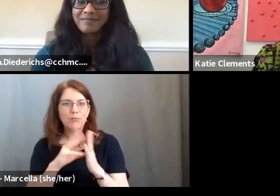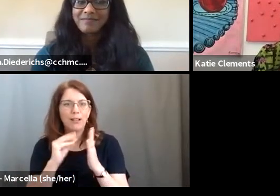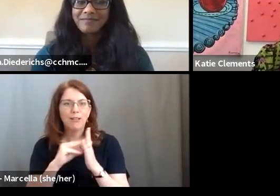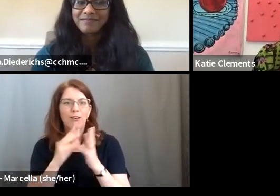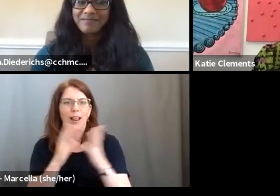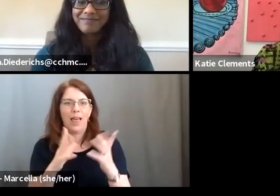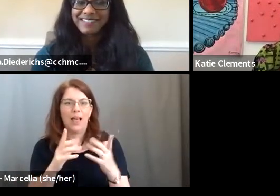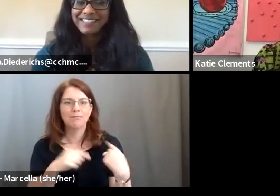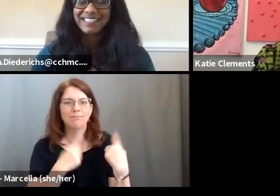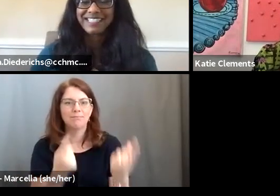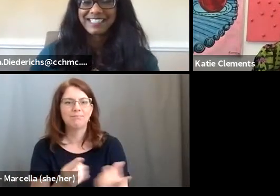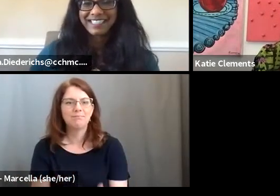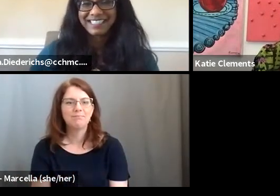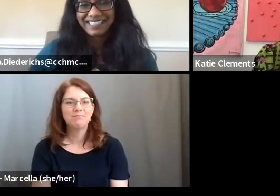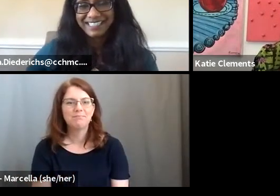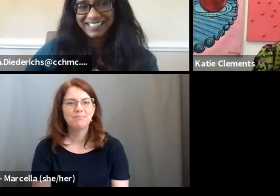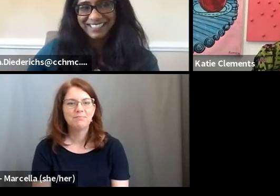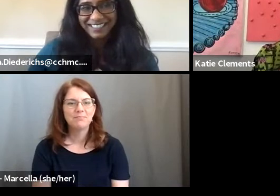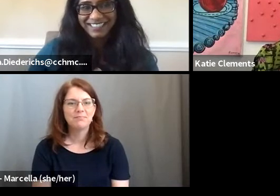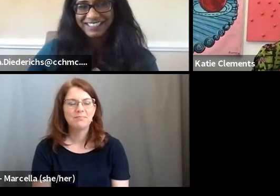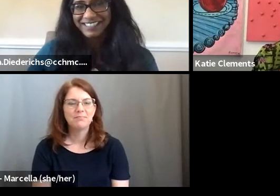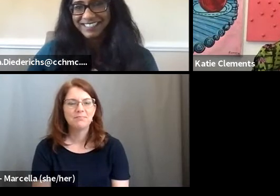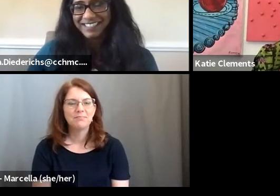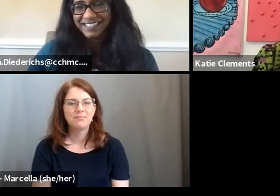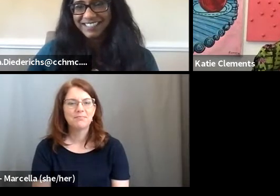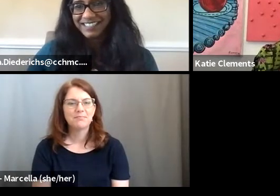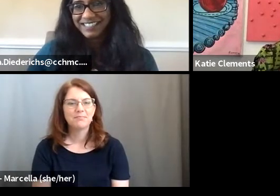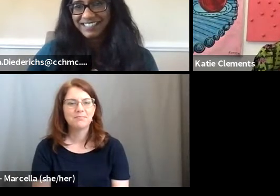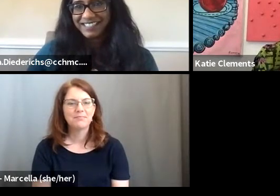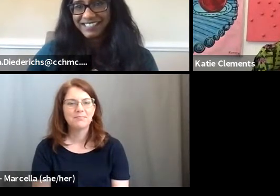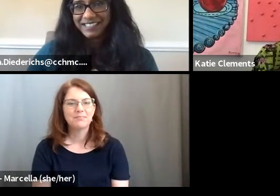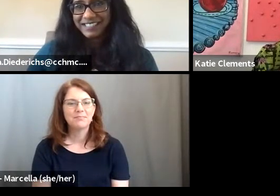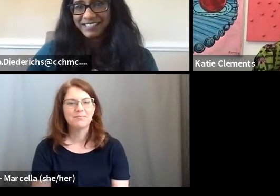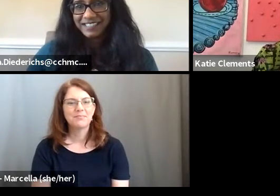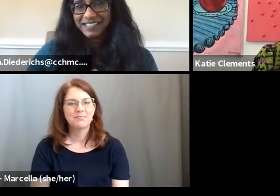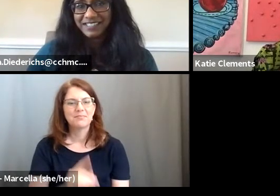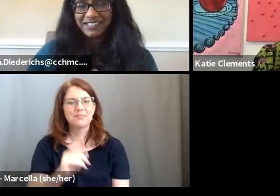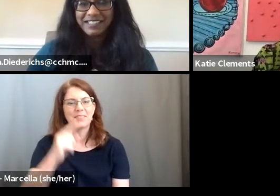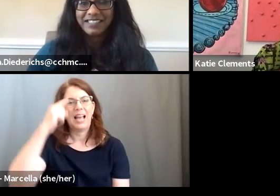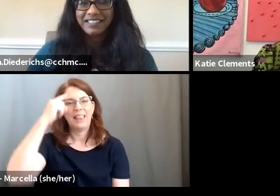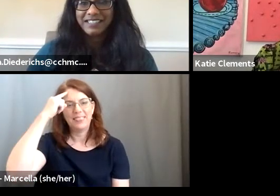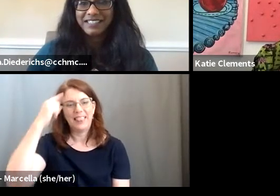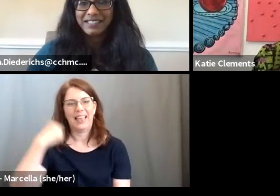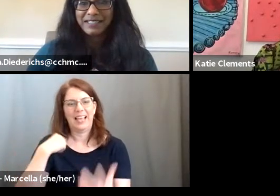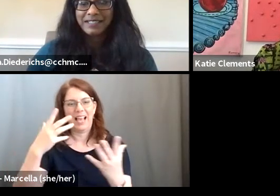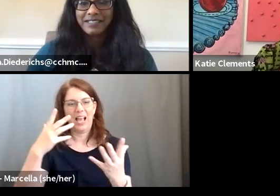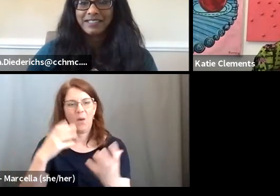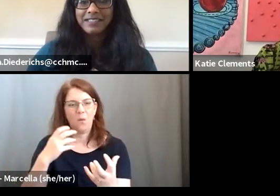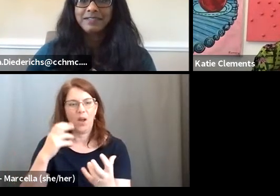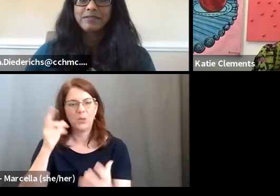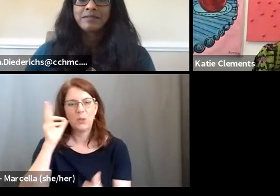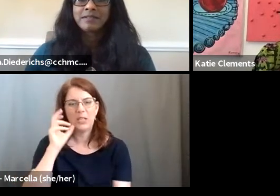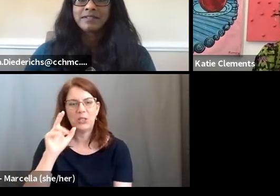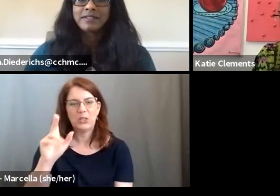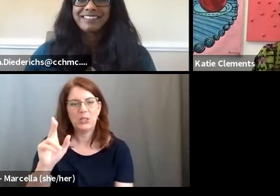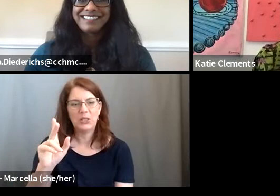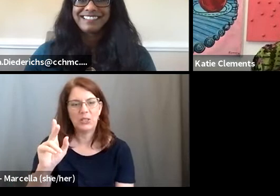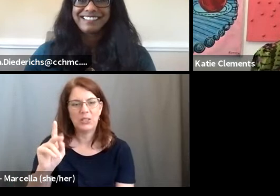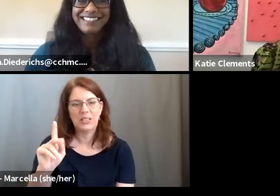I think I think more than that, I think I want to hear what Katie's background is about.